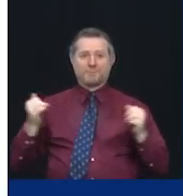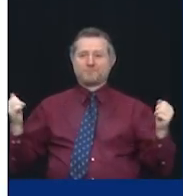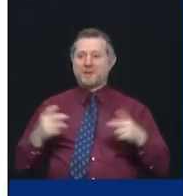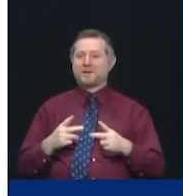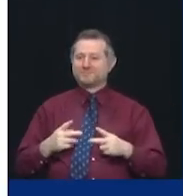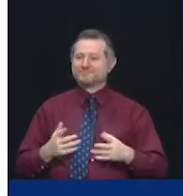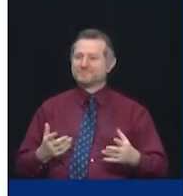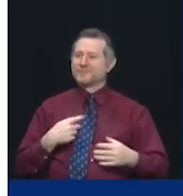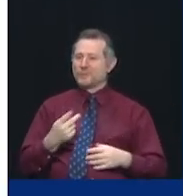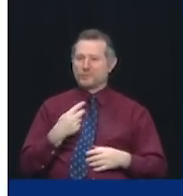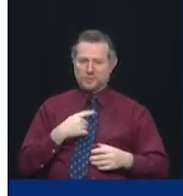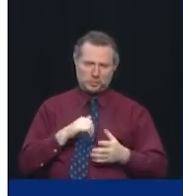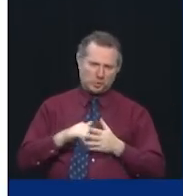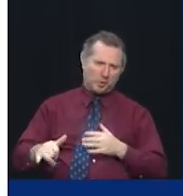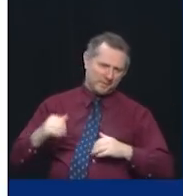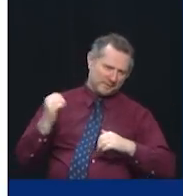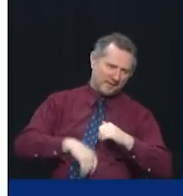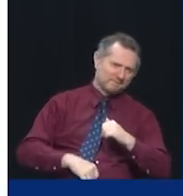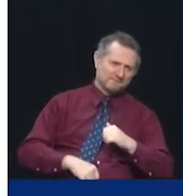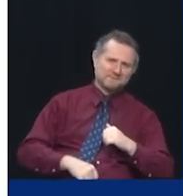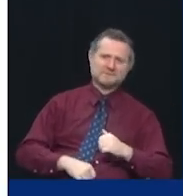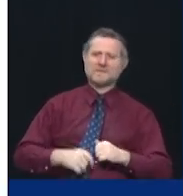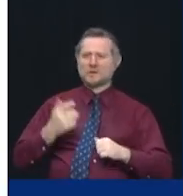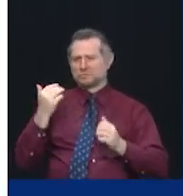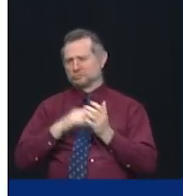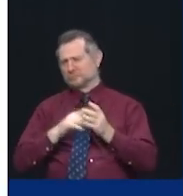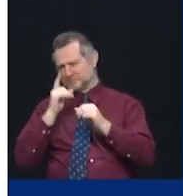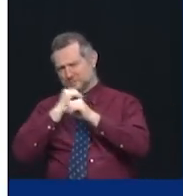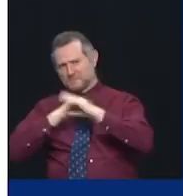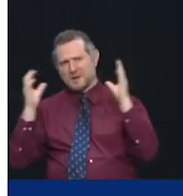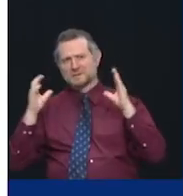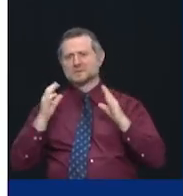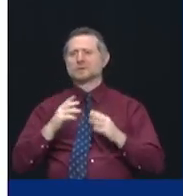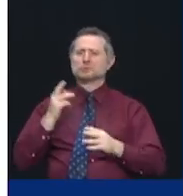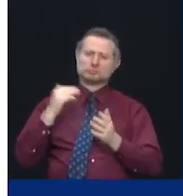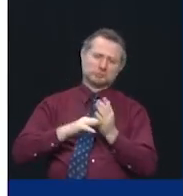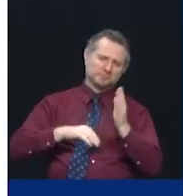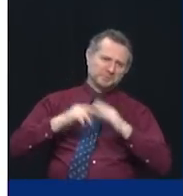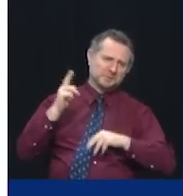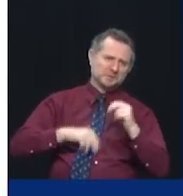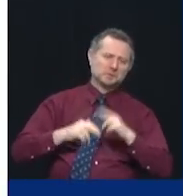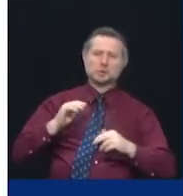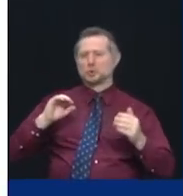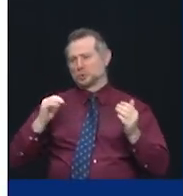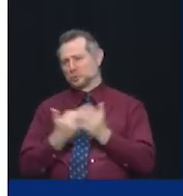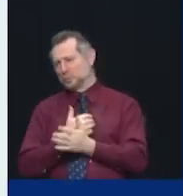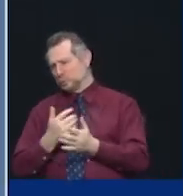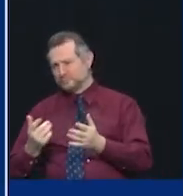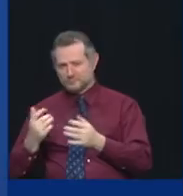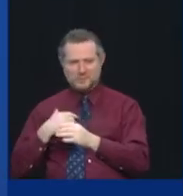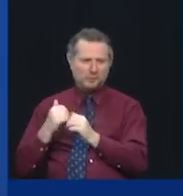We're New York tough. So let's reimagine, rebuild, and renew New York together.